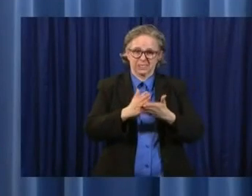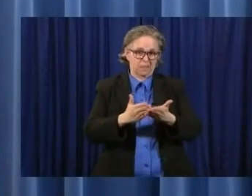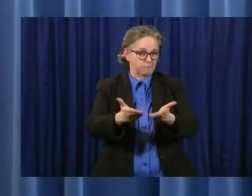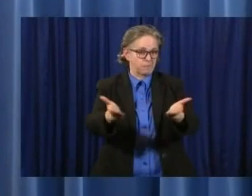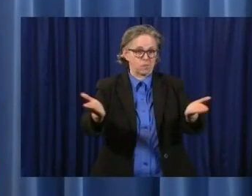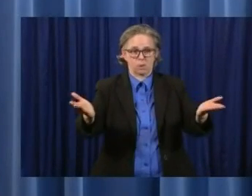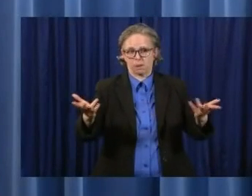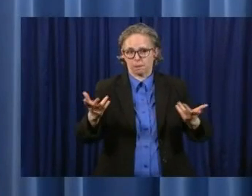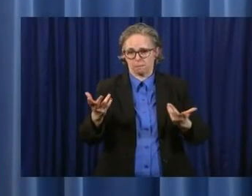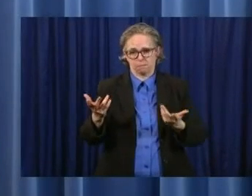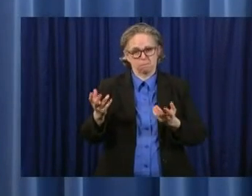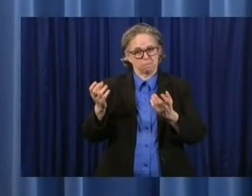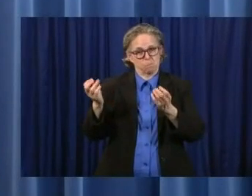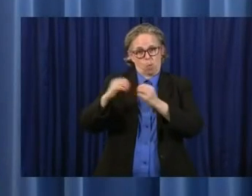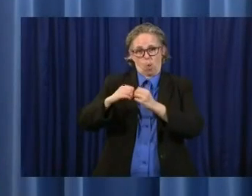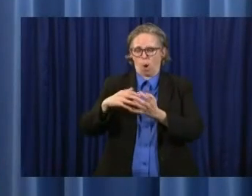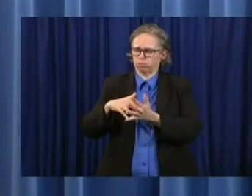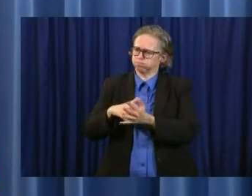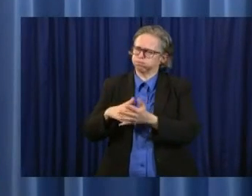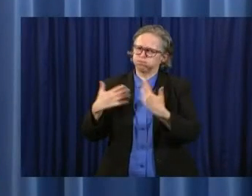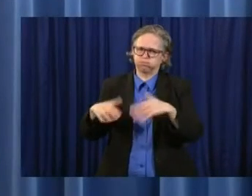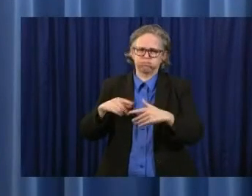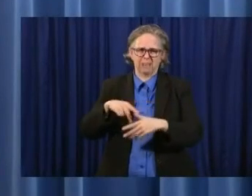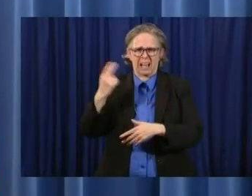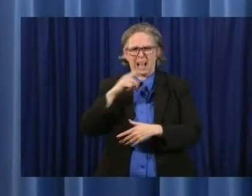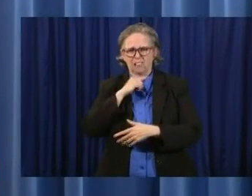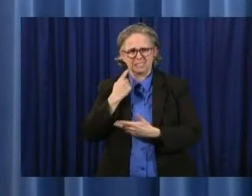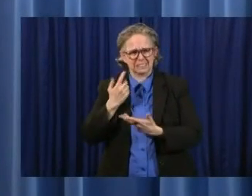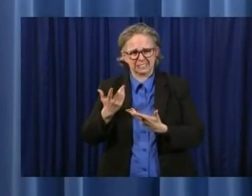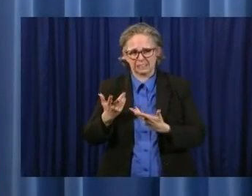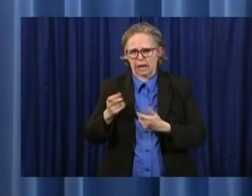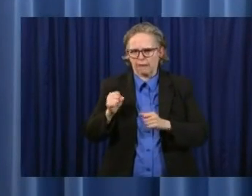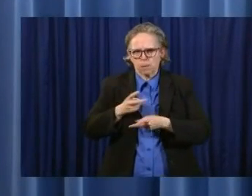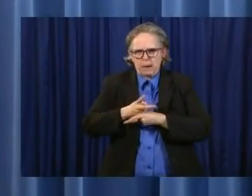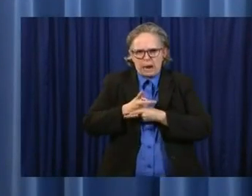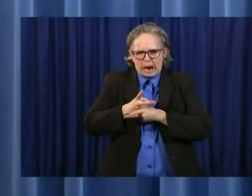vulnerable and need to be, you know, extra, extra careful.